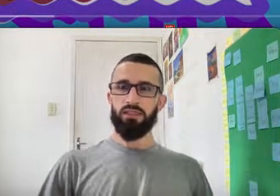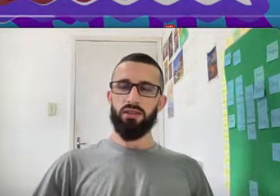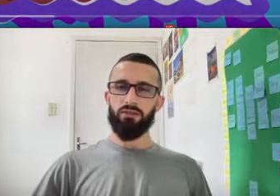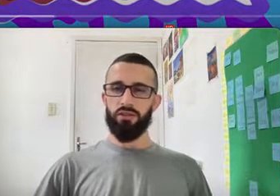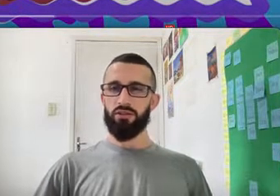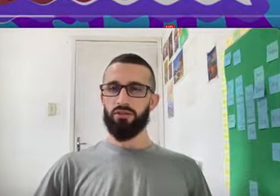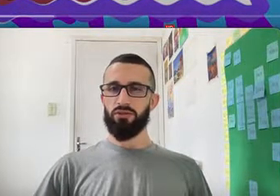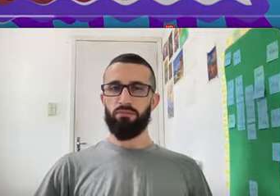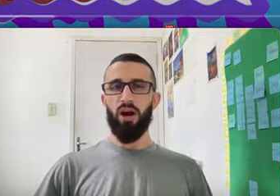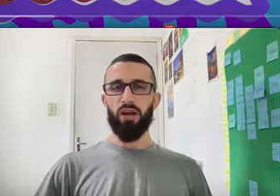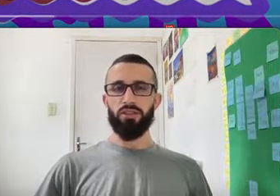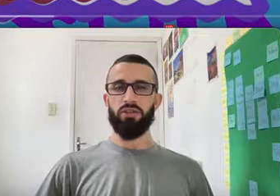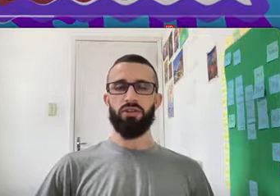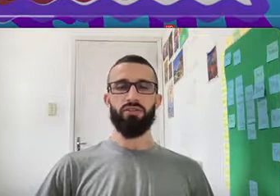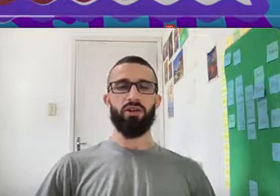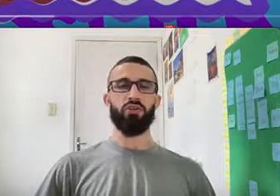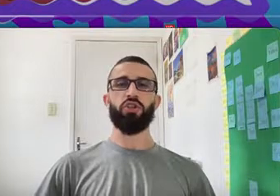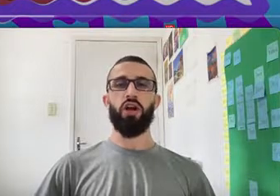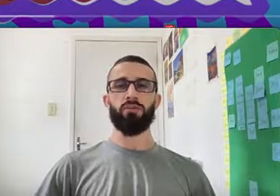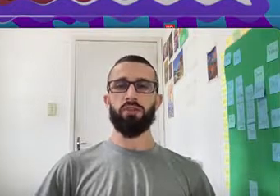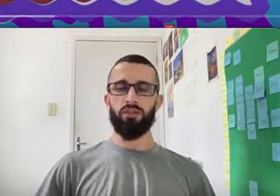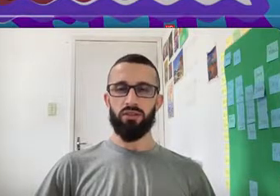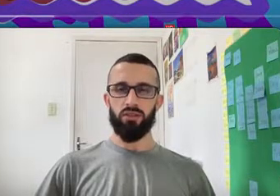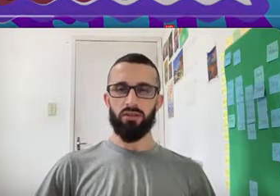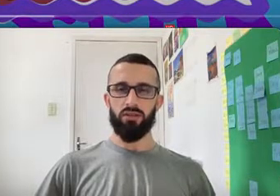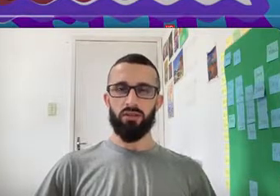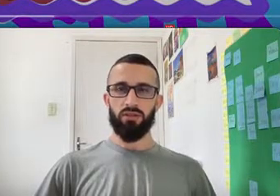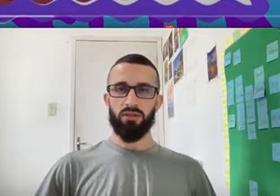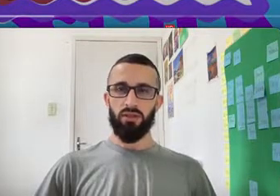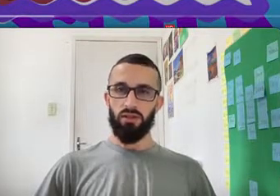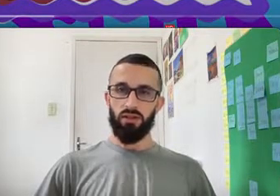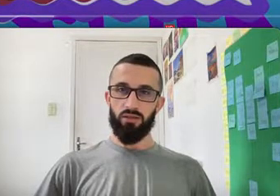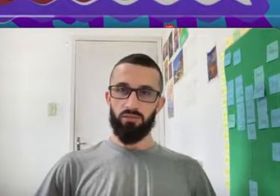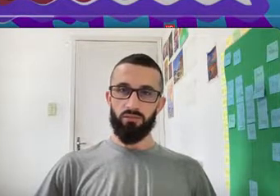Didn't Know That You Bought Here That You Shopped Here